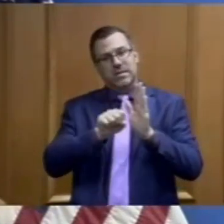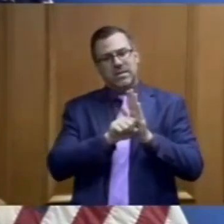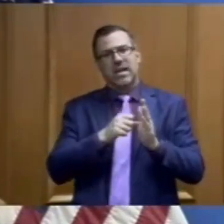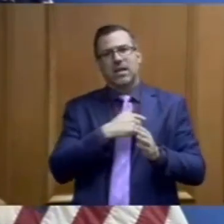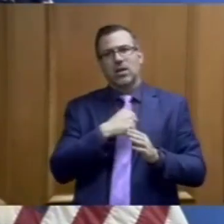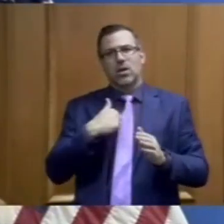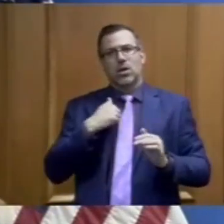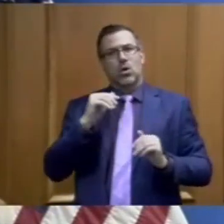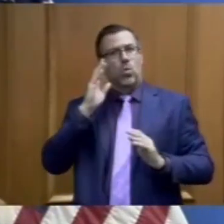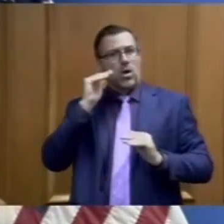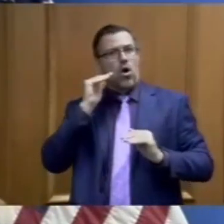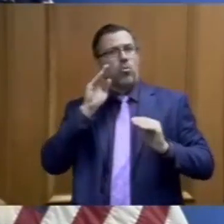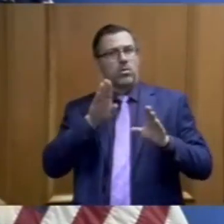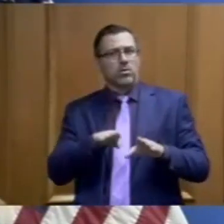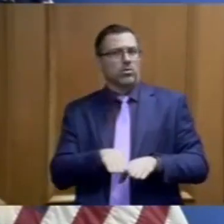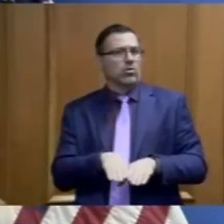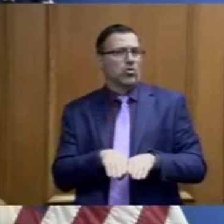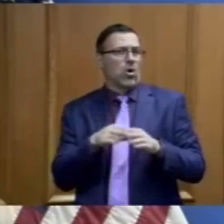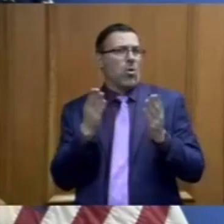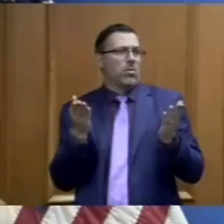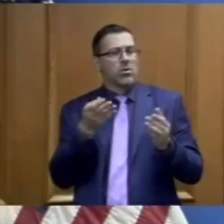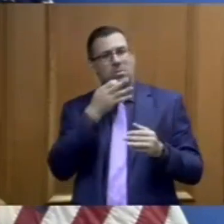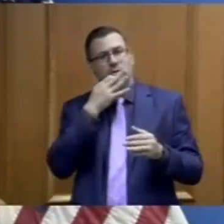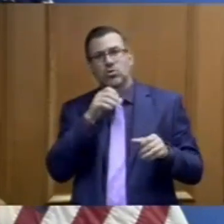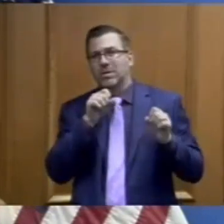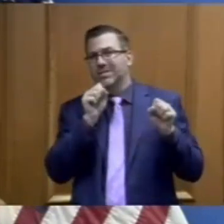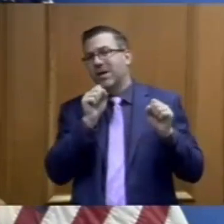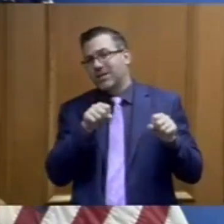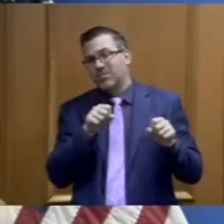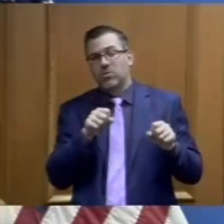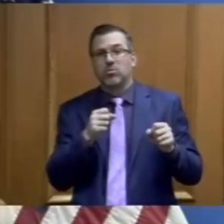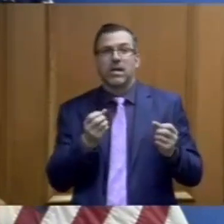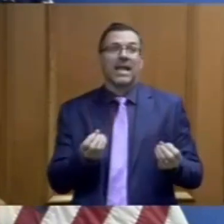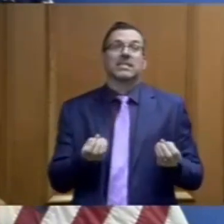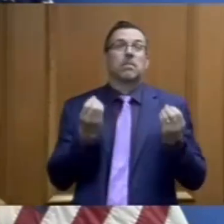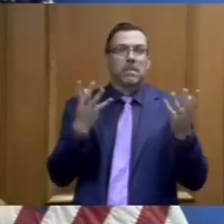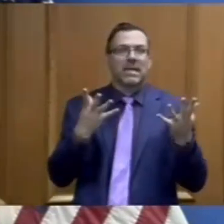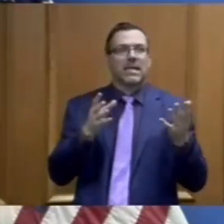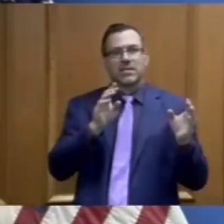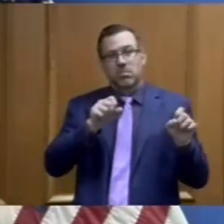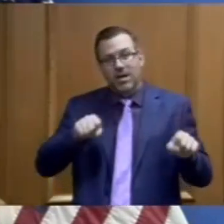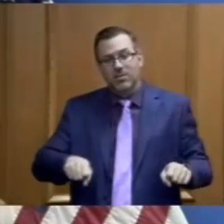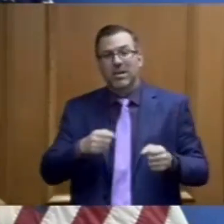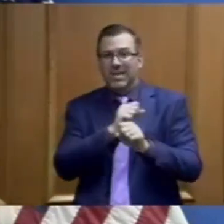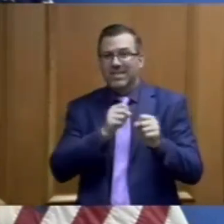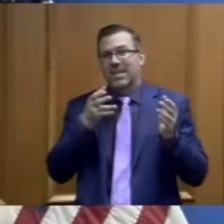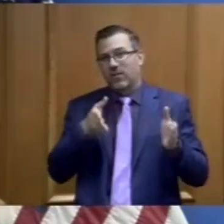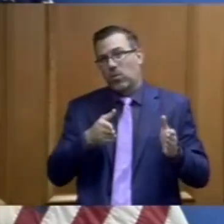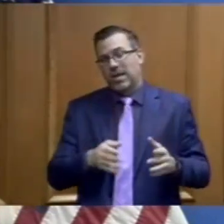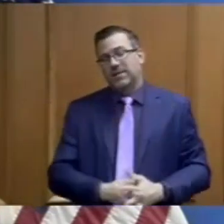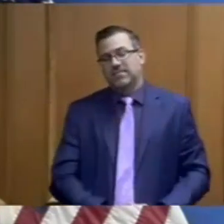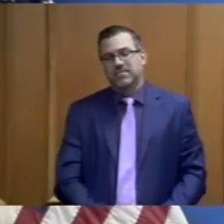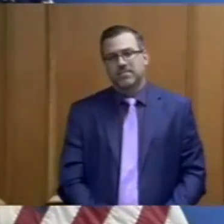we hope to open them as soon as possible and as many as possible and do it in the safe a way as possible.